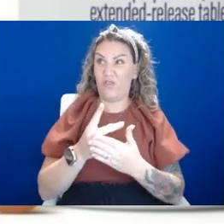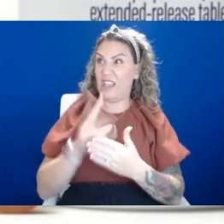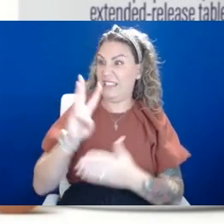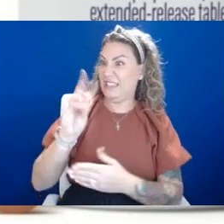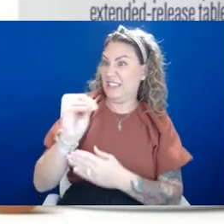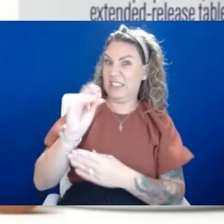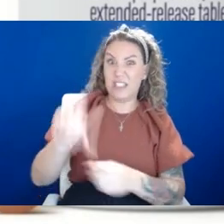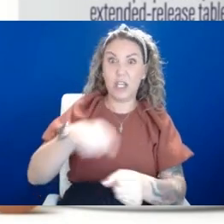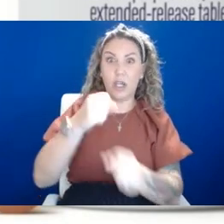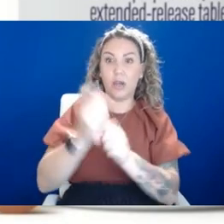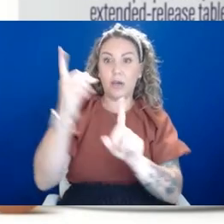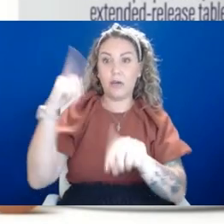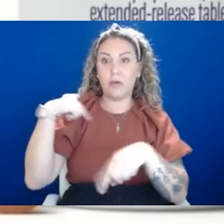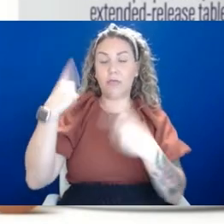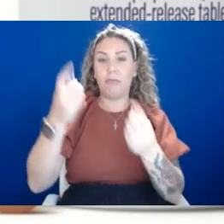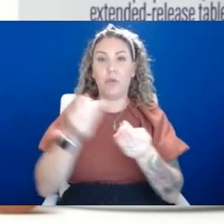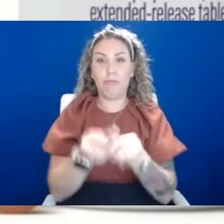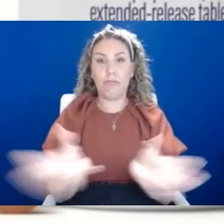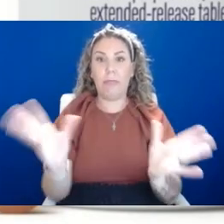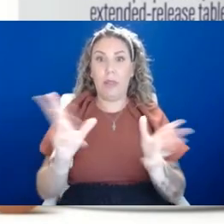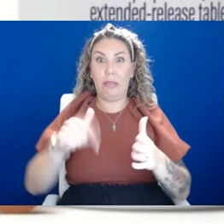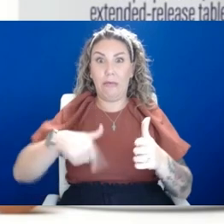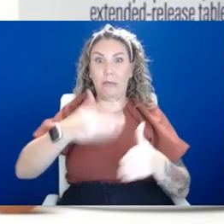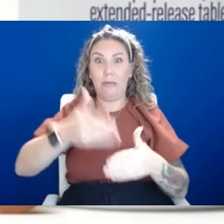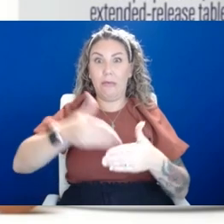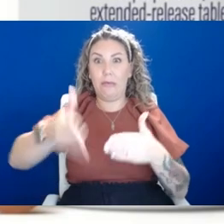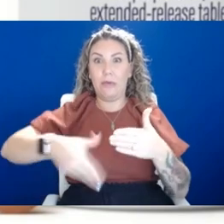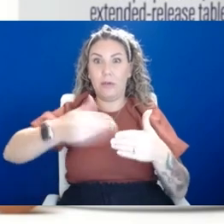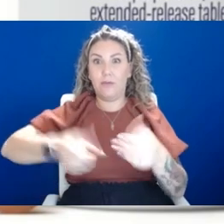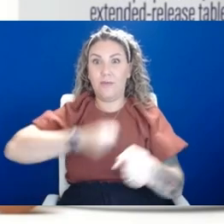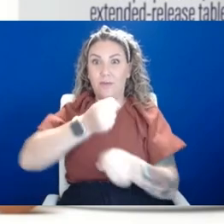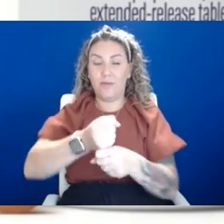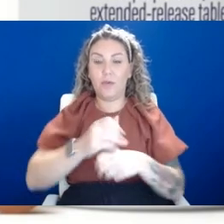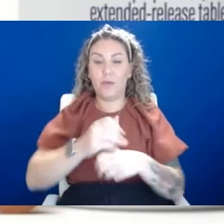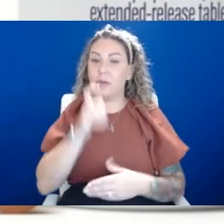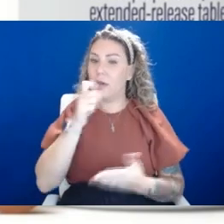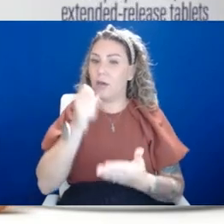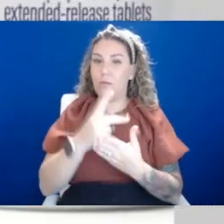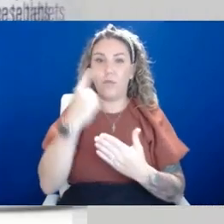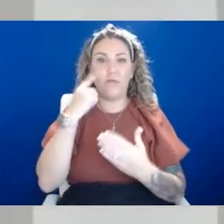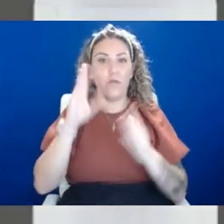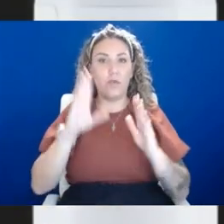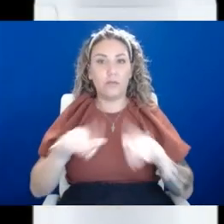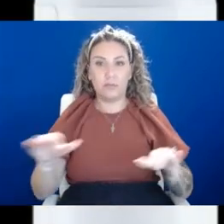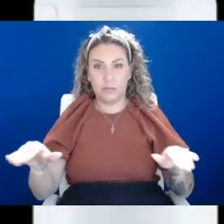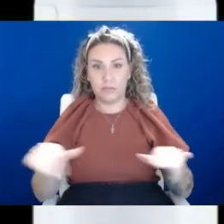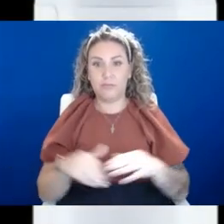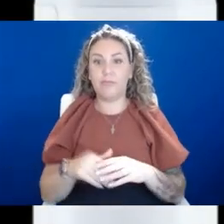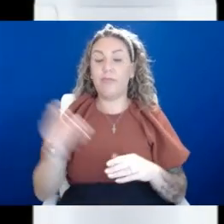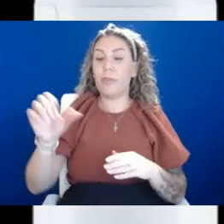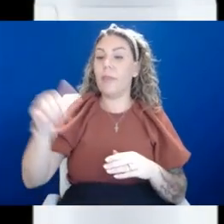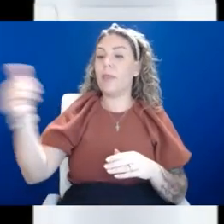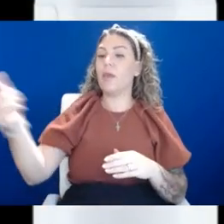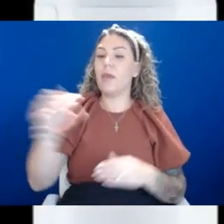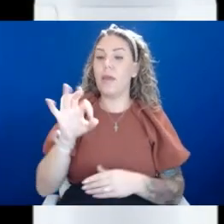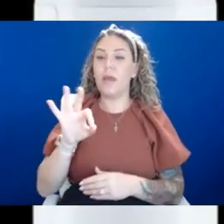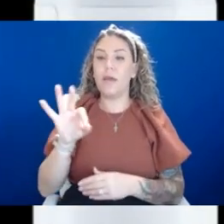shelves by the end of this year. Uh, it is not approved for children though. There is another FDA therapy approved for treatment